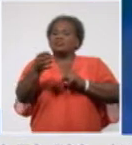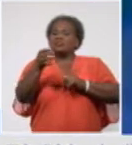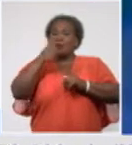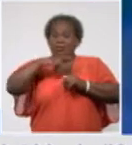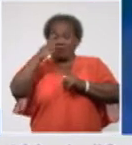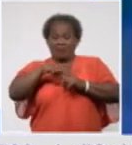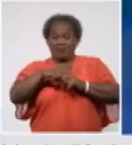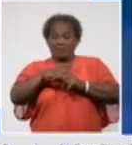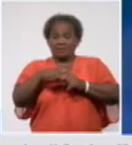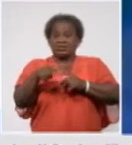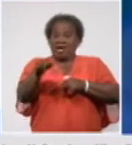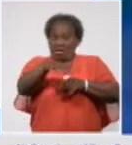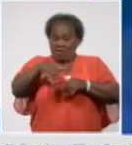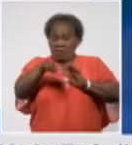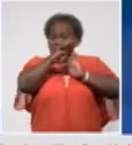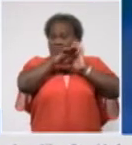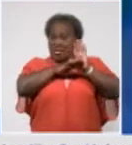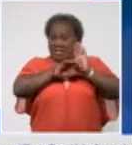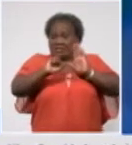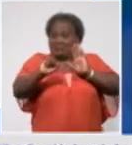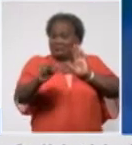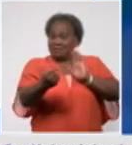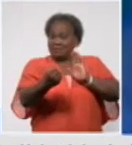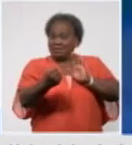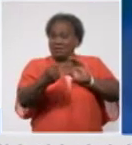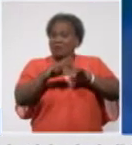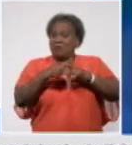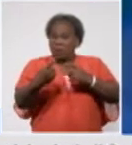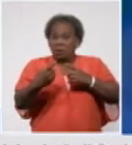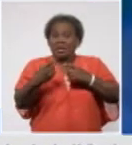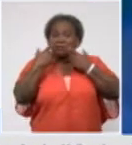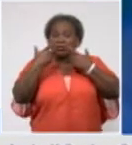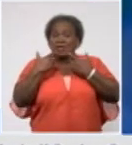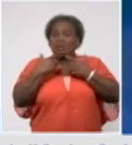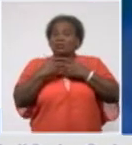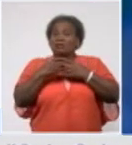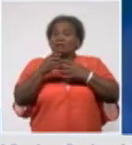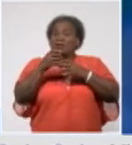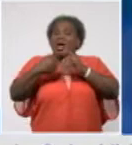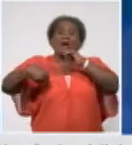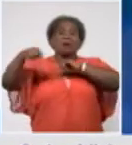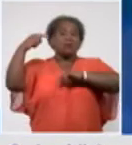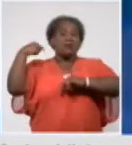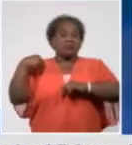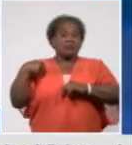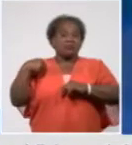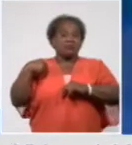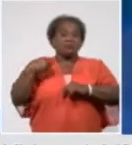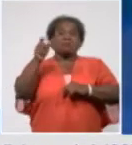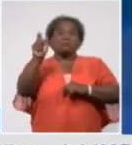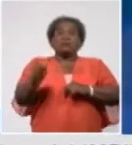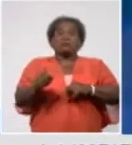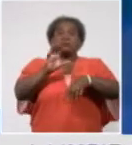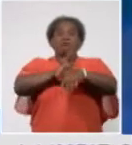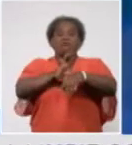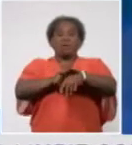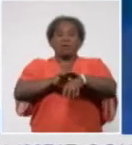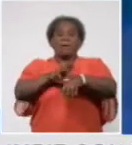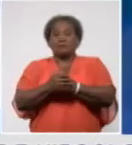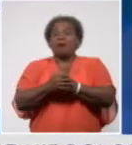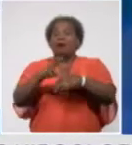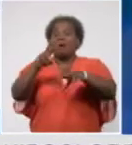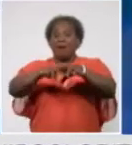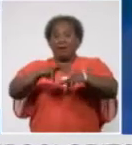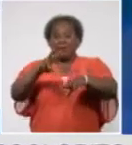Redondo 2, Mahagua 2, Bolivia 1 and Baragua 1